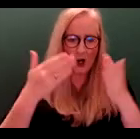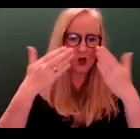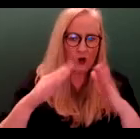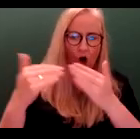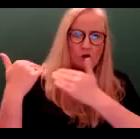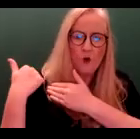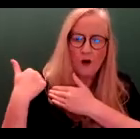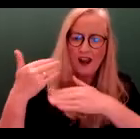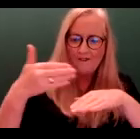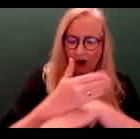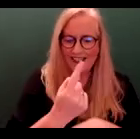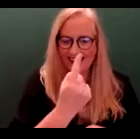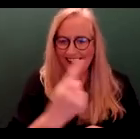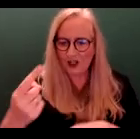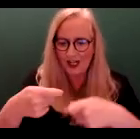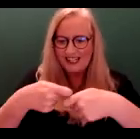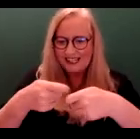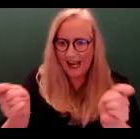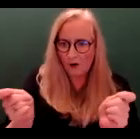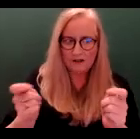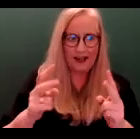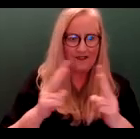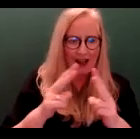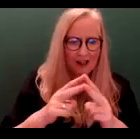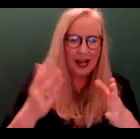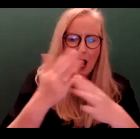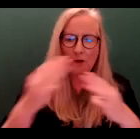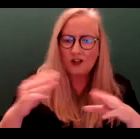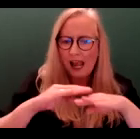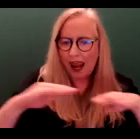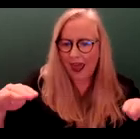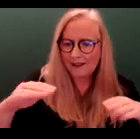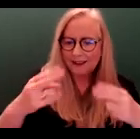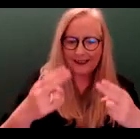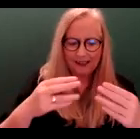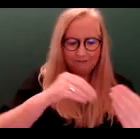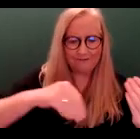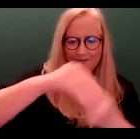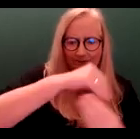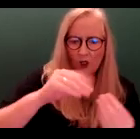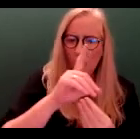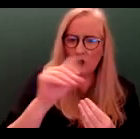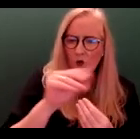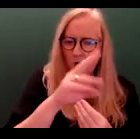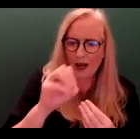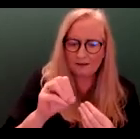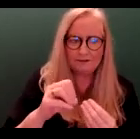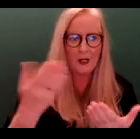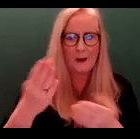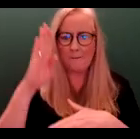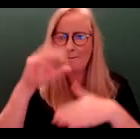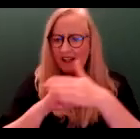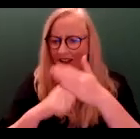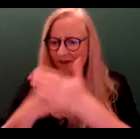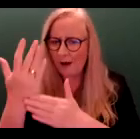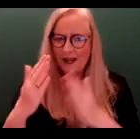function of each town and village. How much land should be zoned or rezoned for business development, housing,